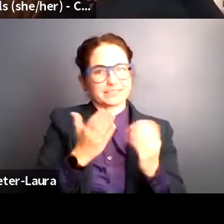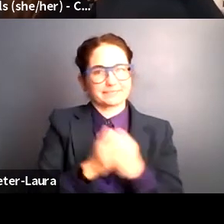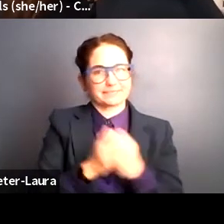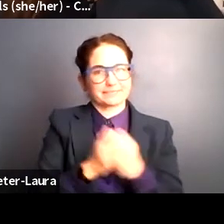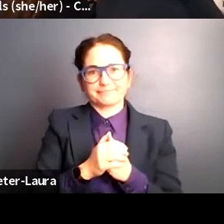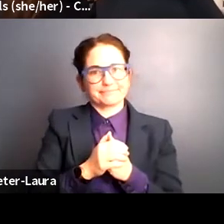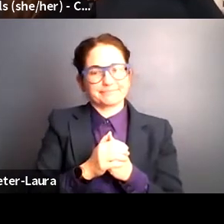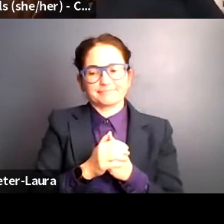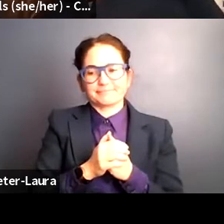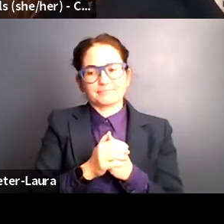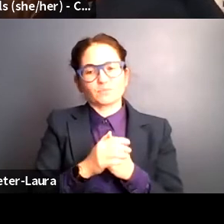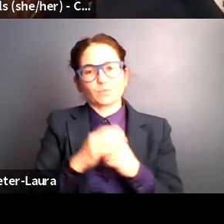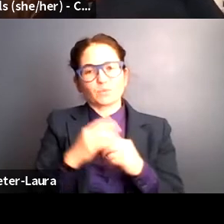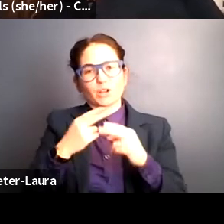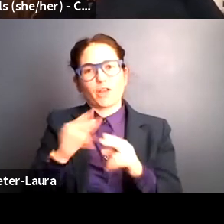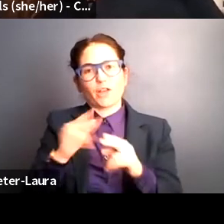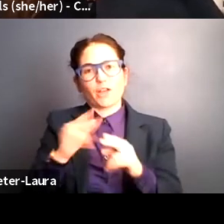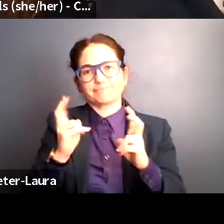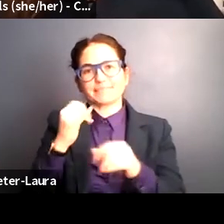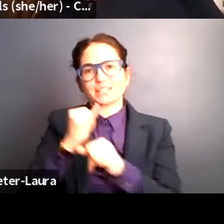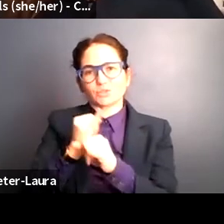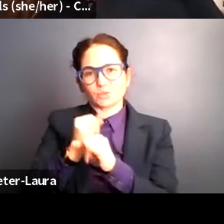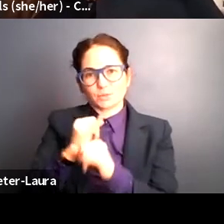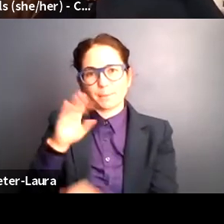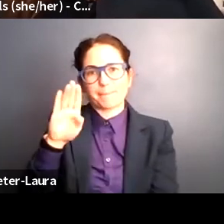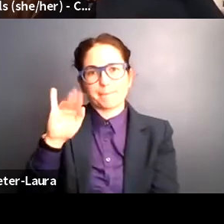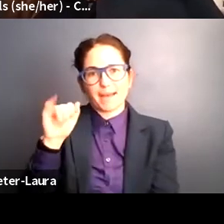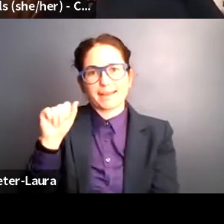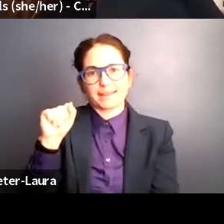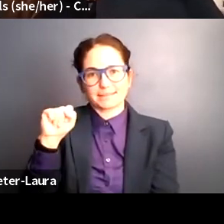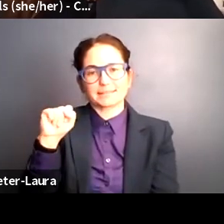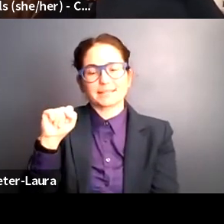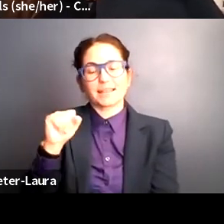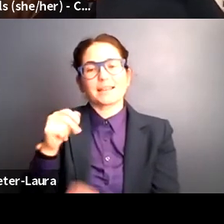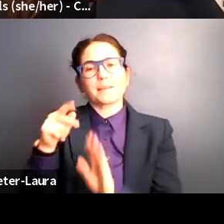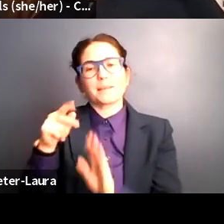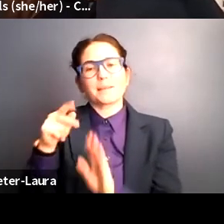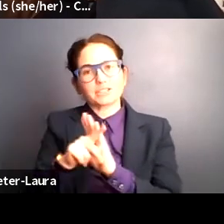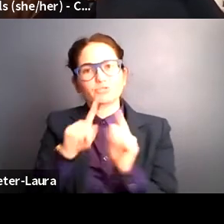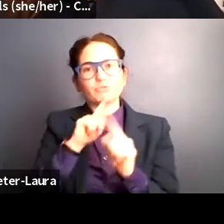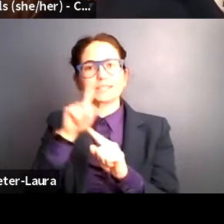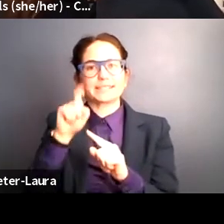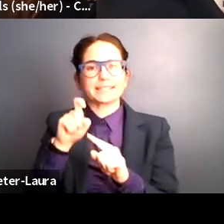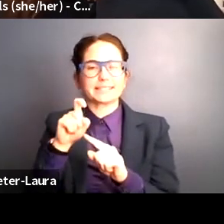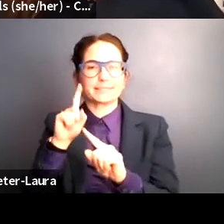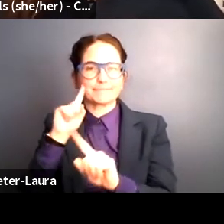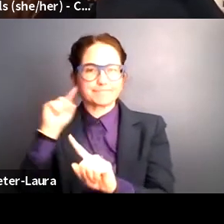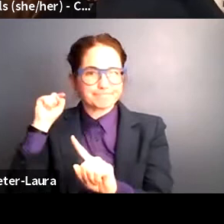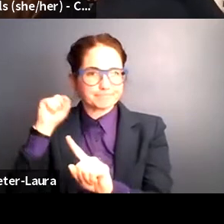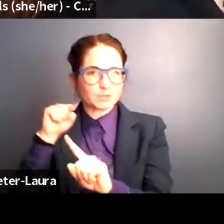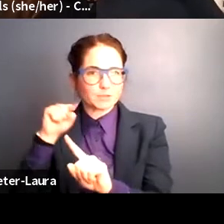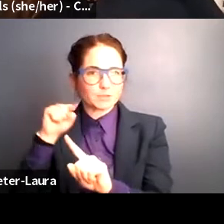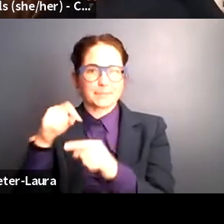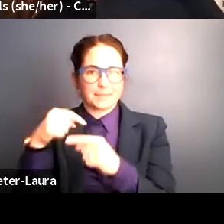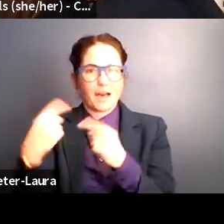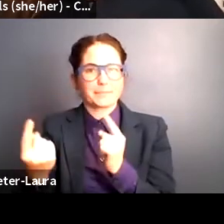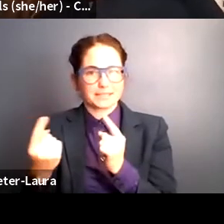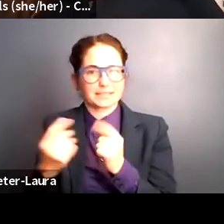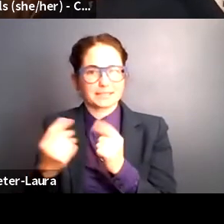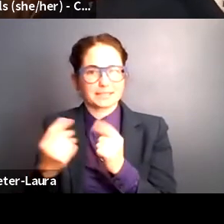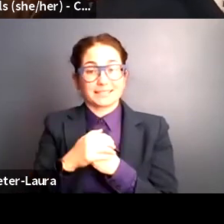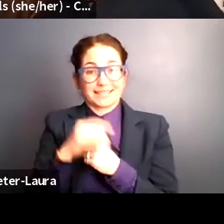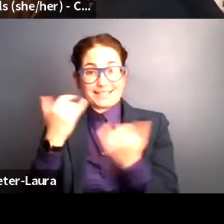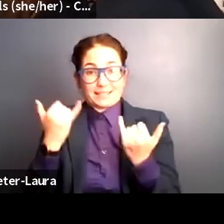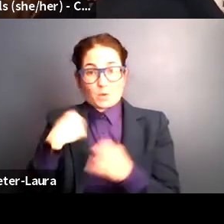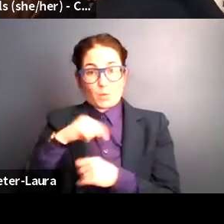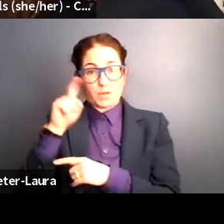Again, we call that the institutional bias, and our policies need to be oriented in exactly the opposite way. What we need instead